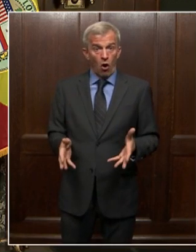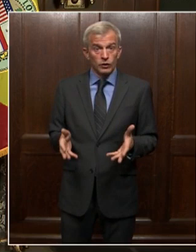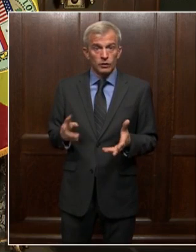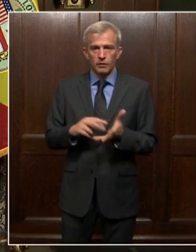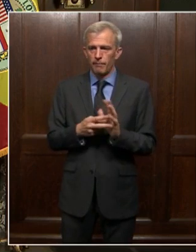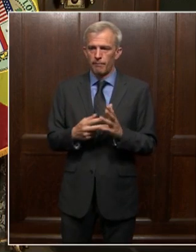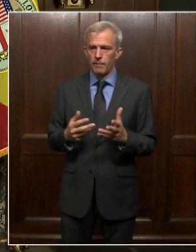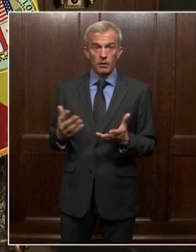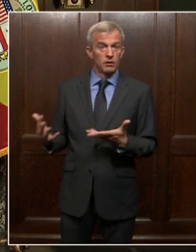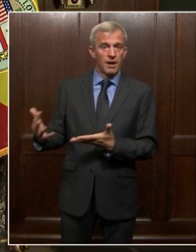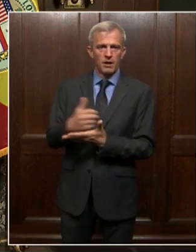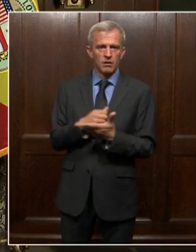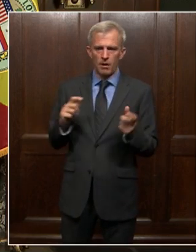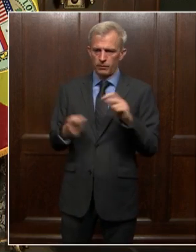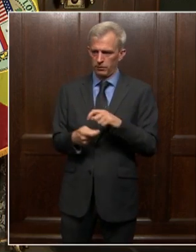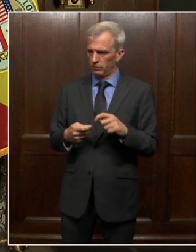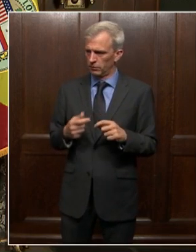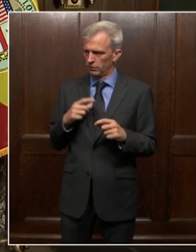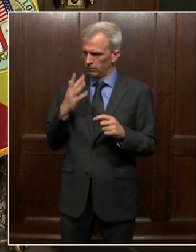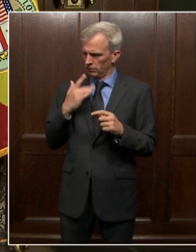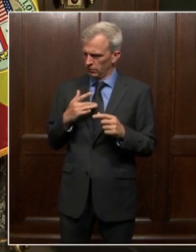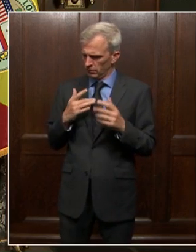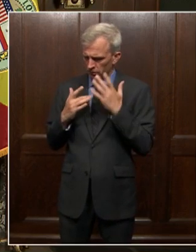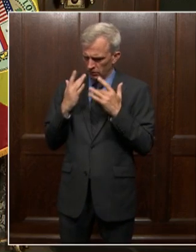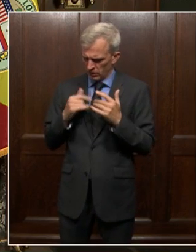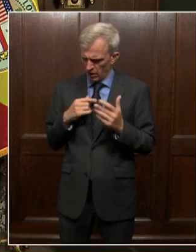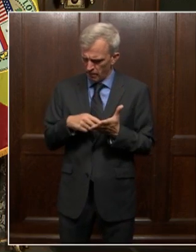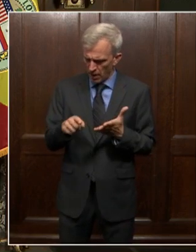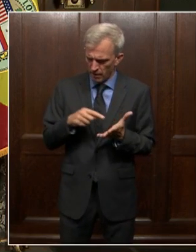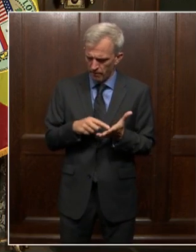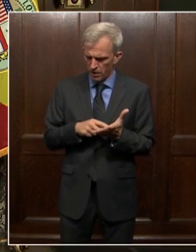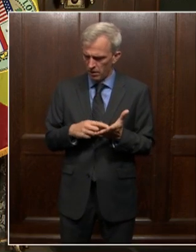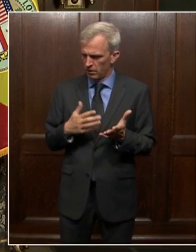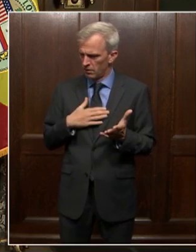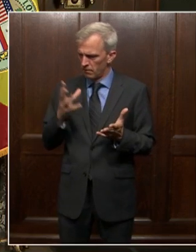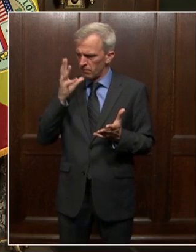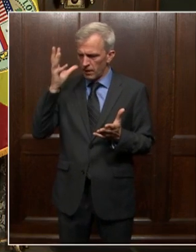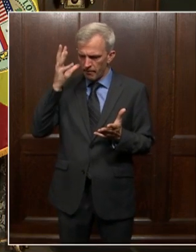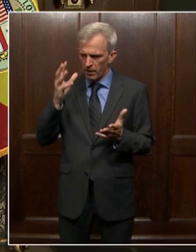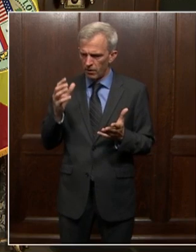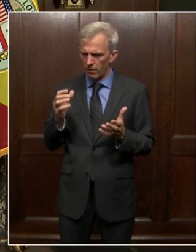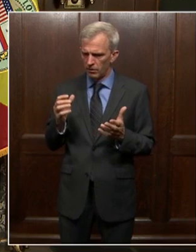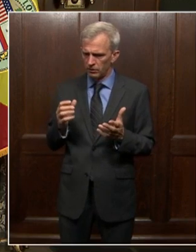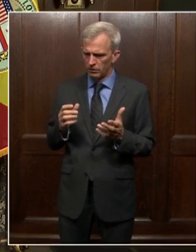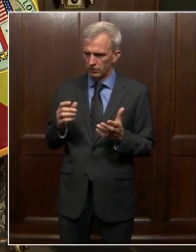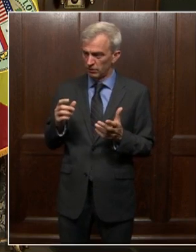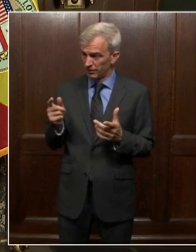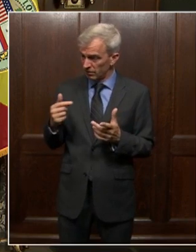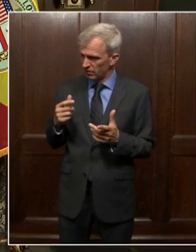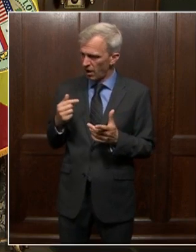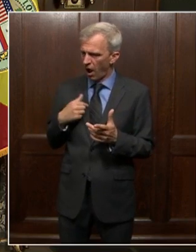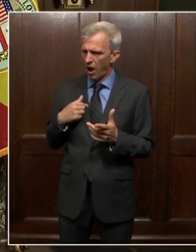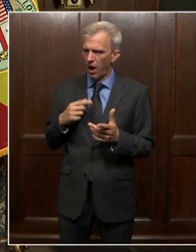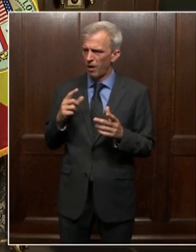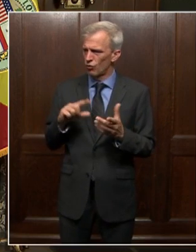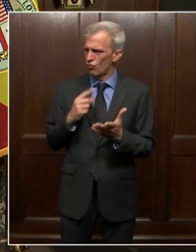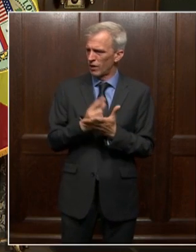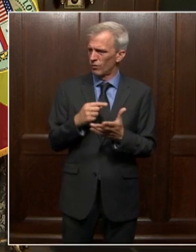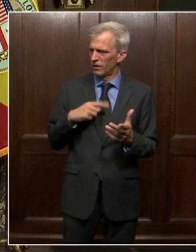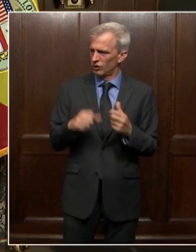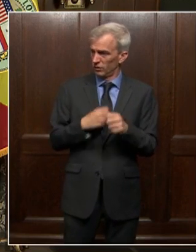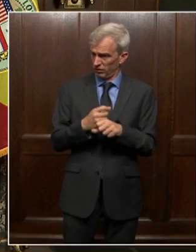Am I going to be able to pay the bills? Are my parents going to be able to pay so that I can go to college because I'm graduating this year?